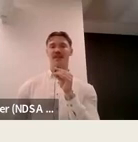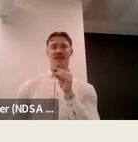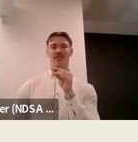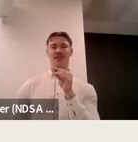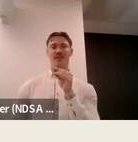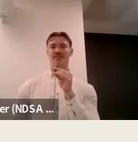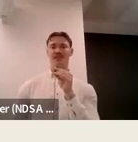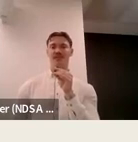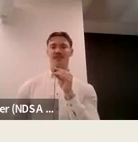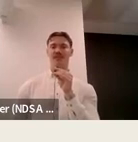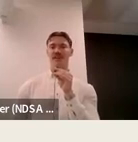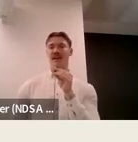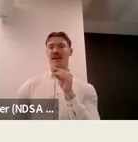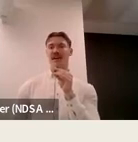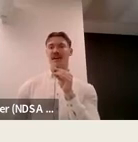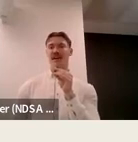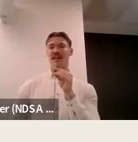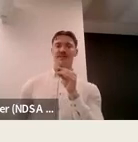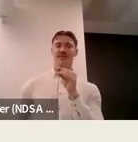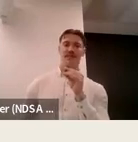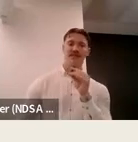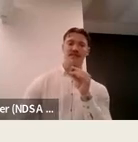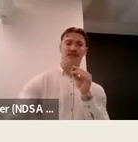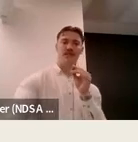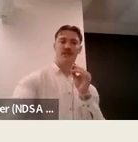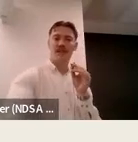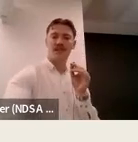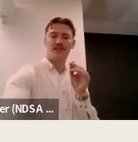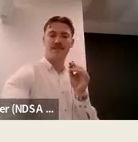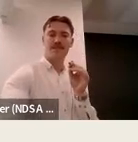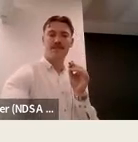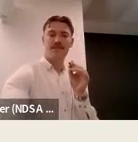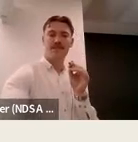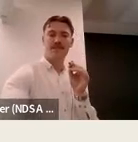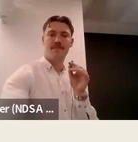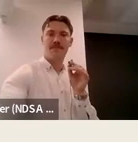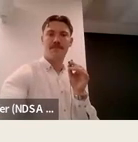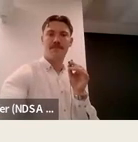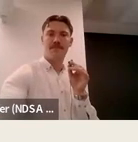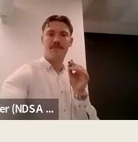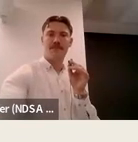and outcome five positive supportive and inclusive environment and student accommodation